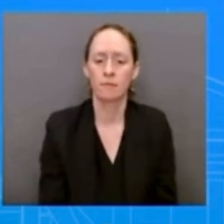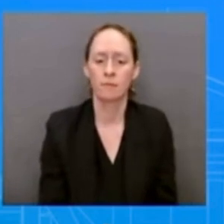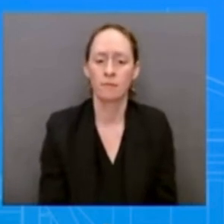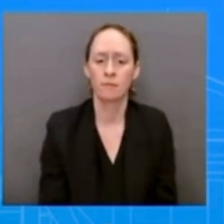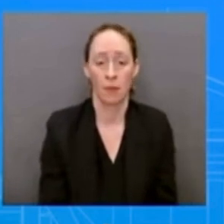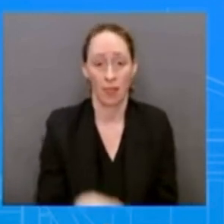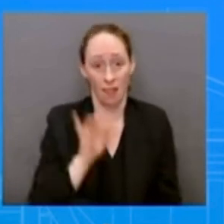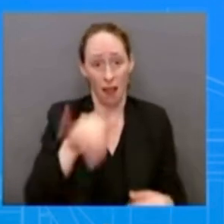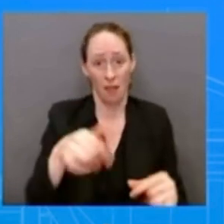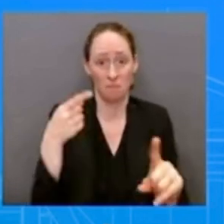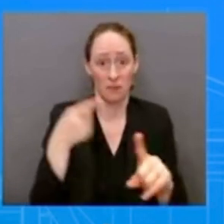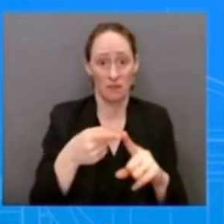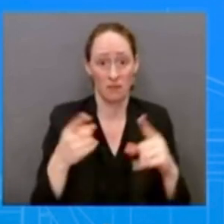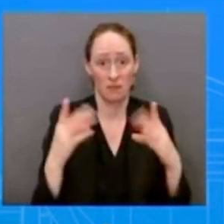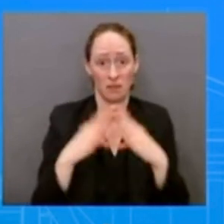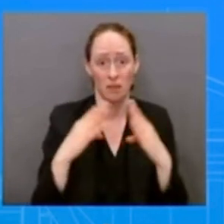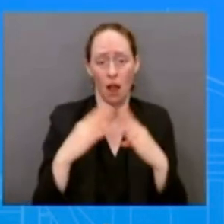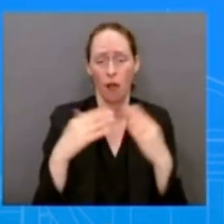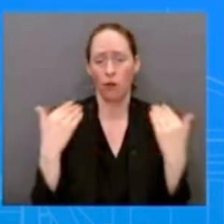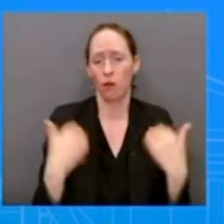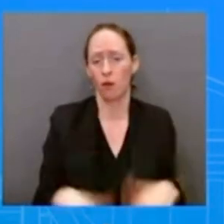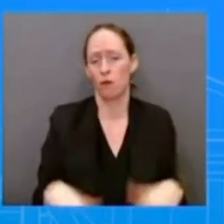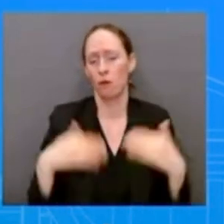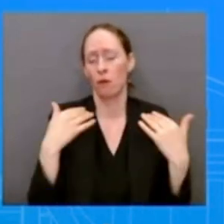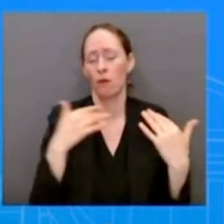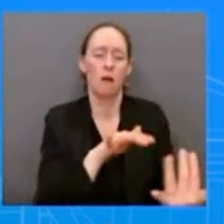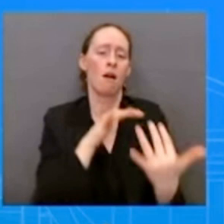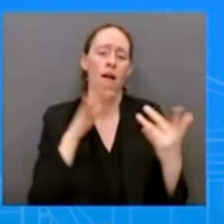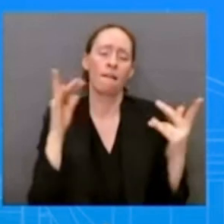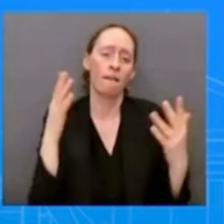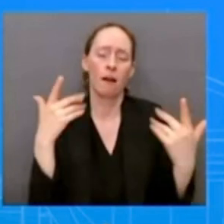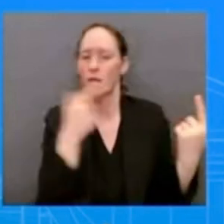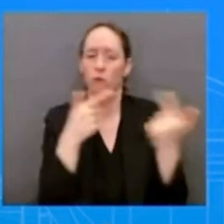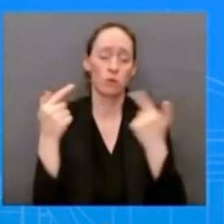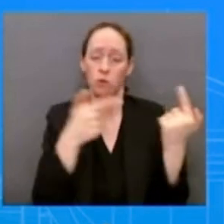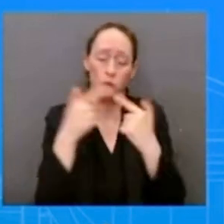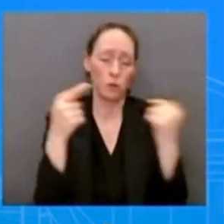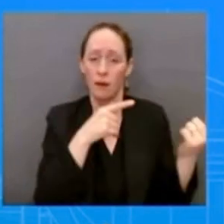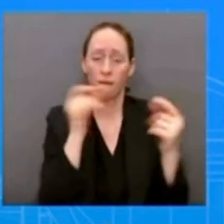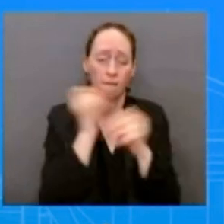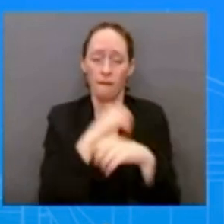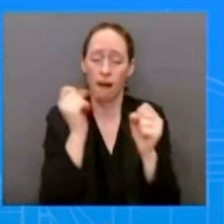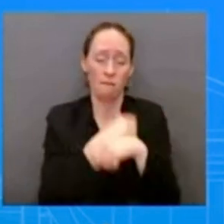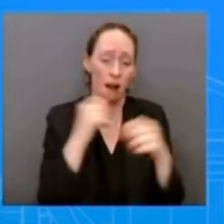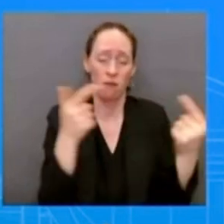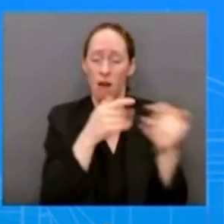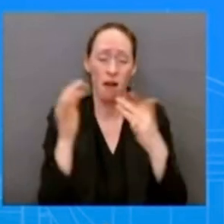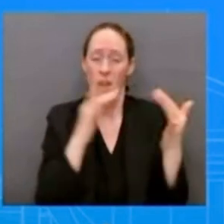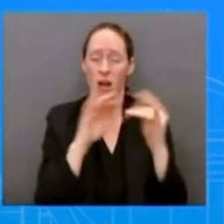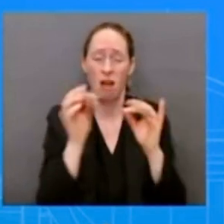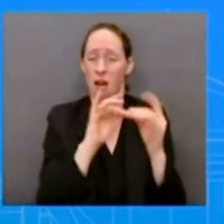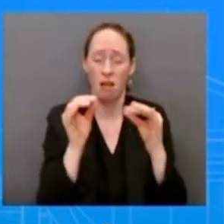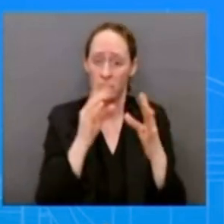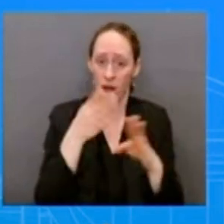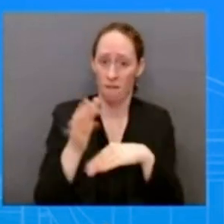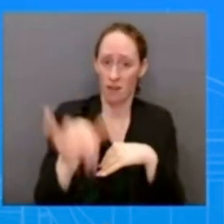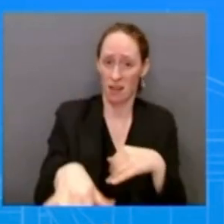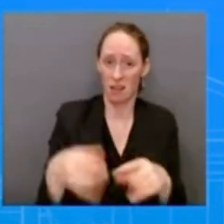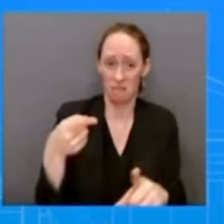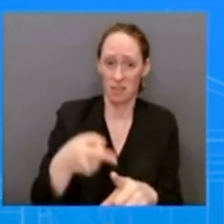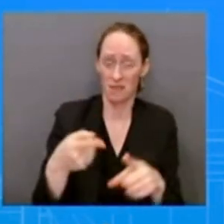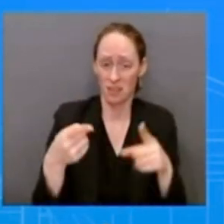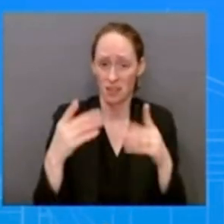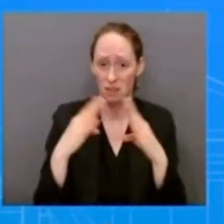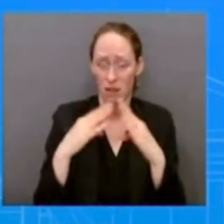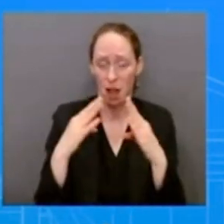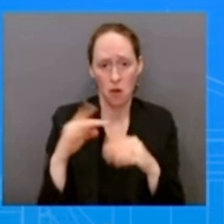fought and many have died as well as tens of thousands we estimate Russian convicts I mean